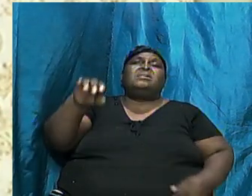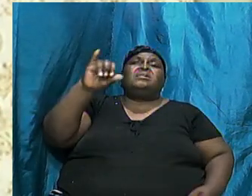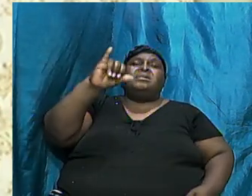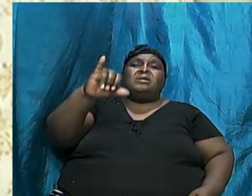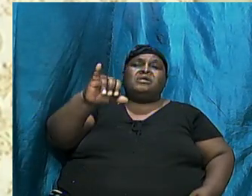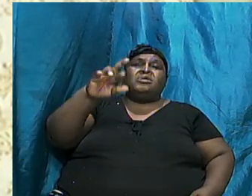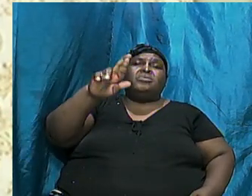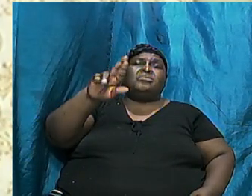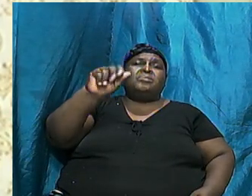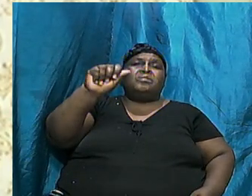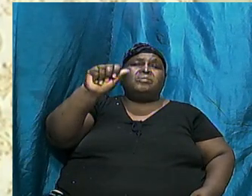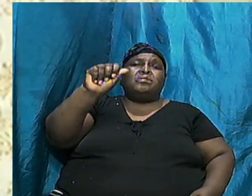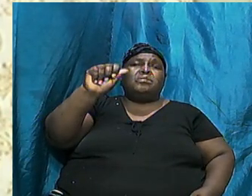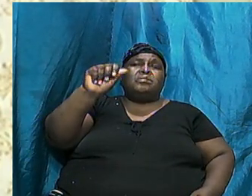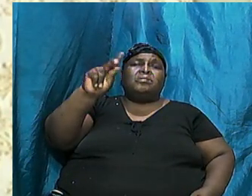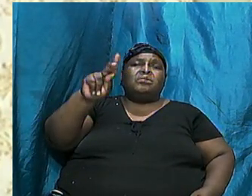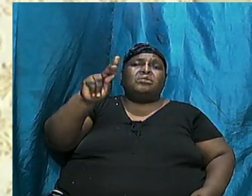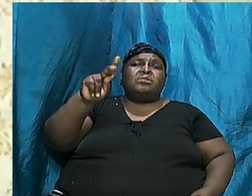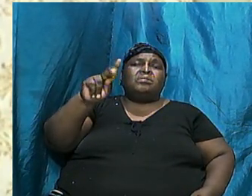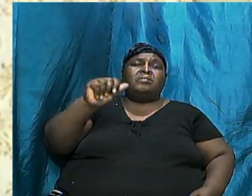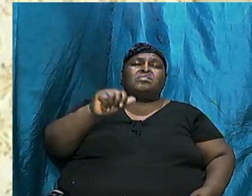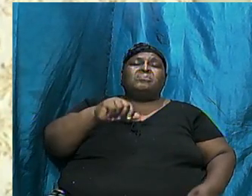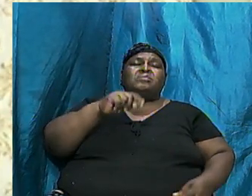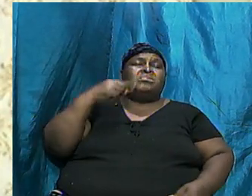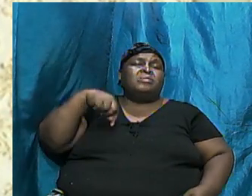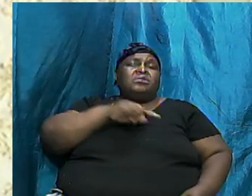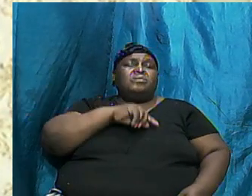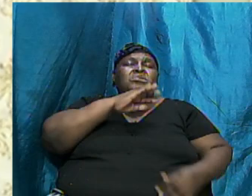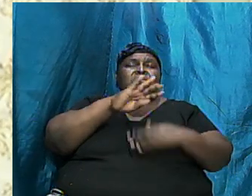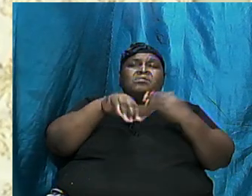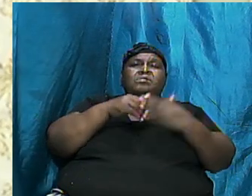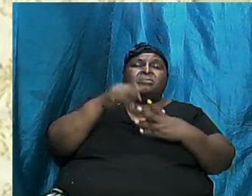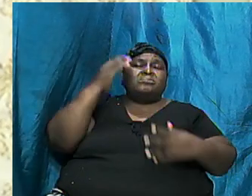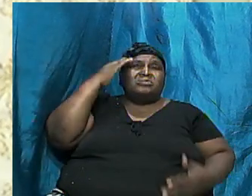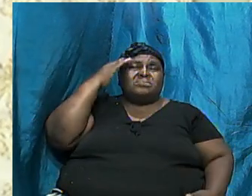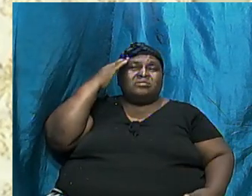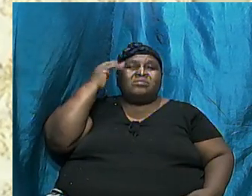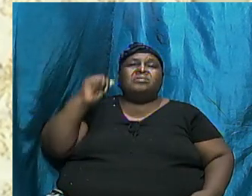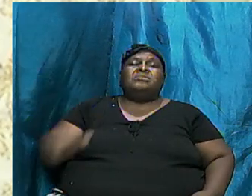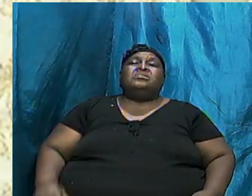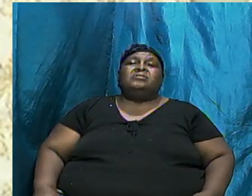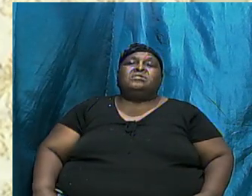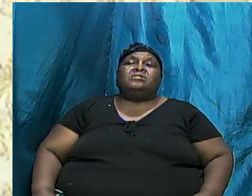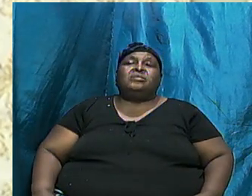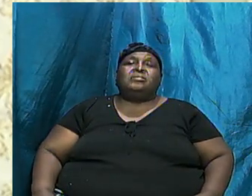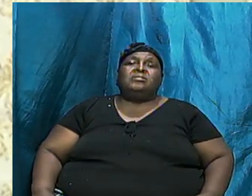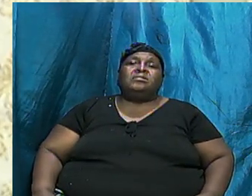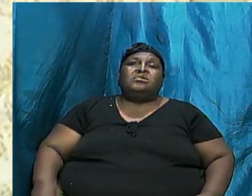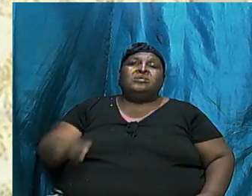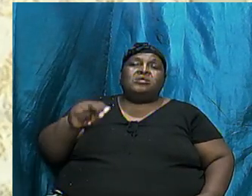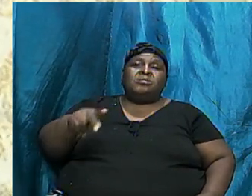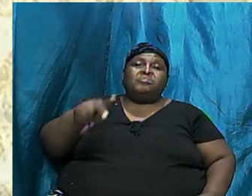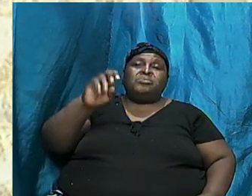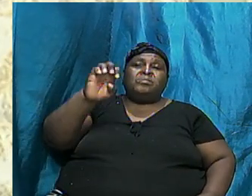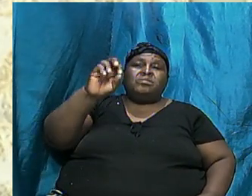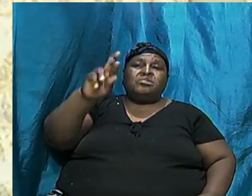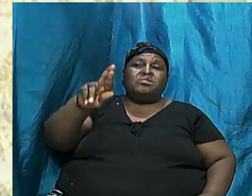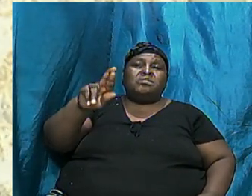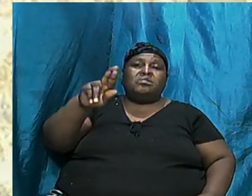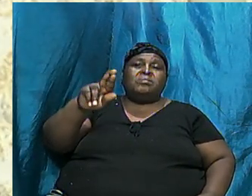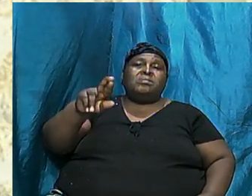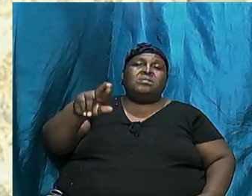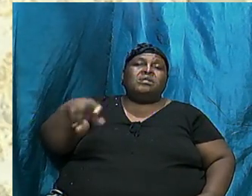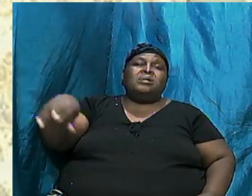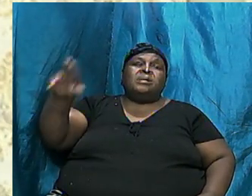We all know, we will show who present day Germany